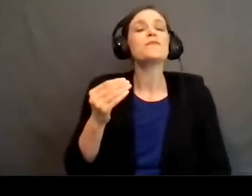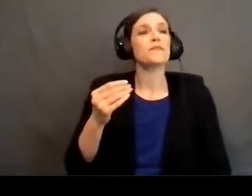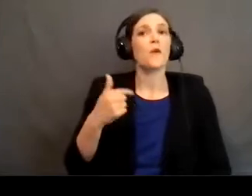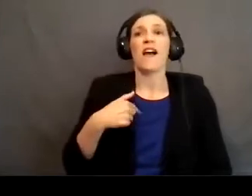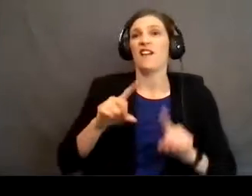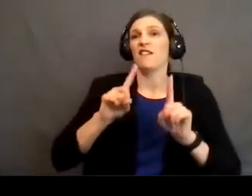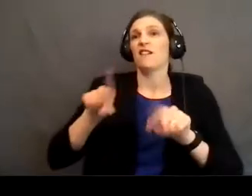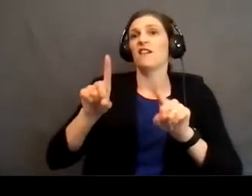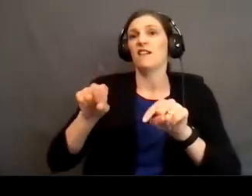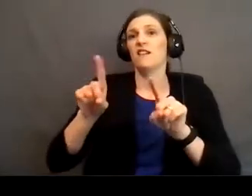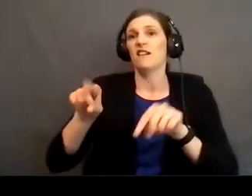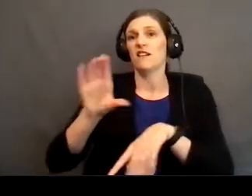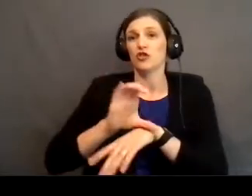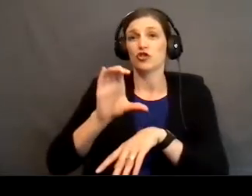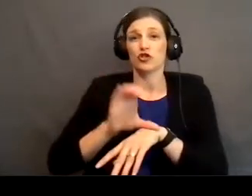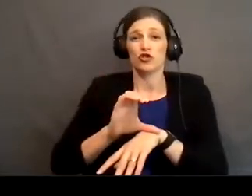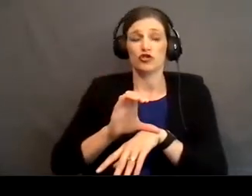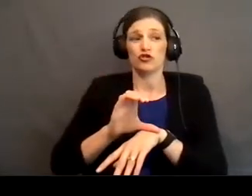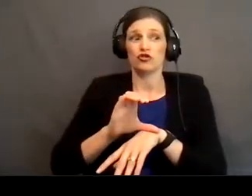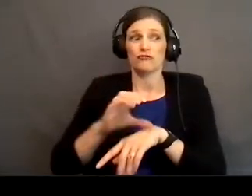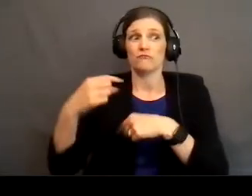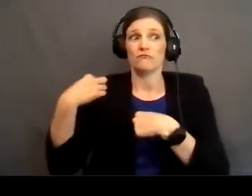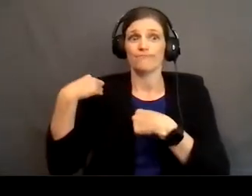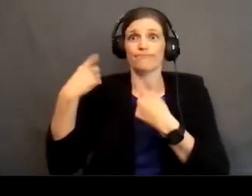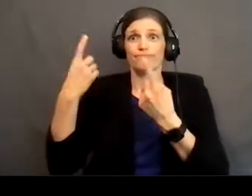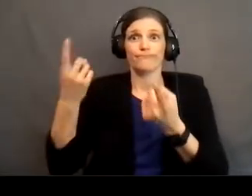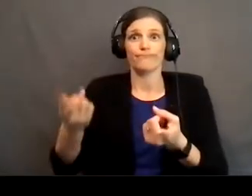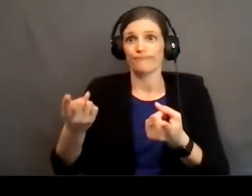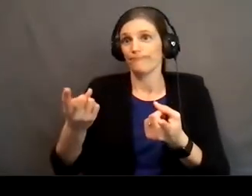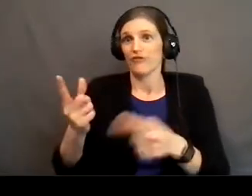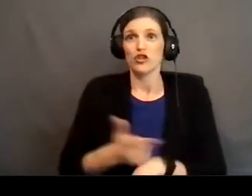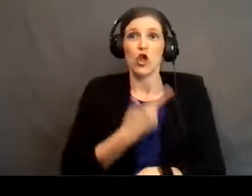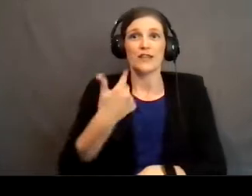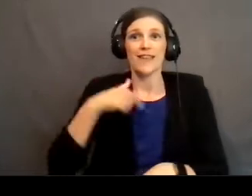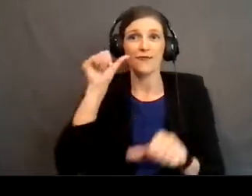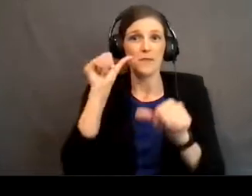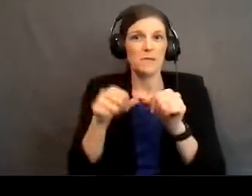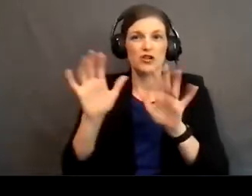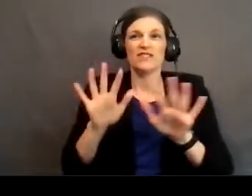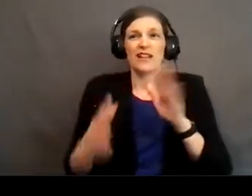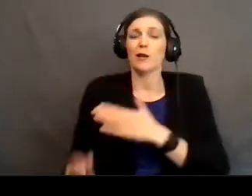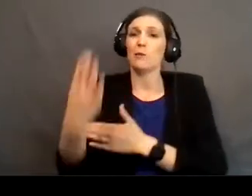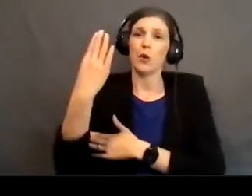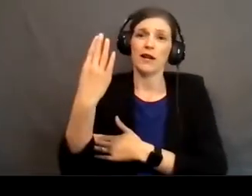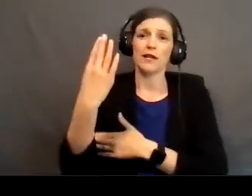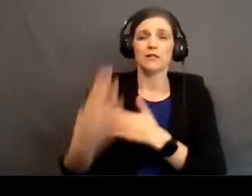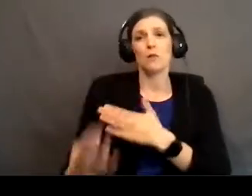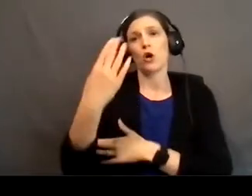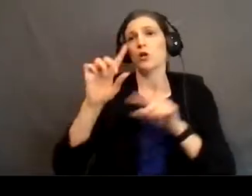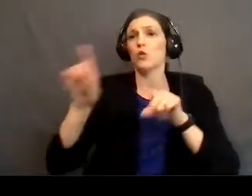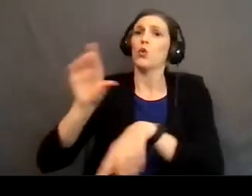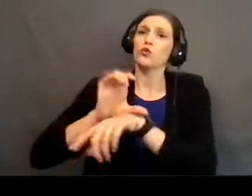been attending church for as long as I can remember. Sunday morning was always just the morning that you go to church.